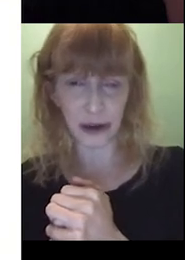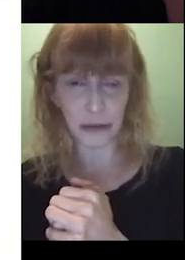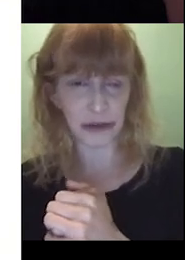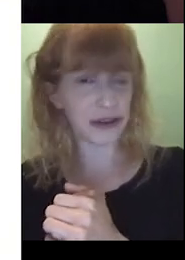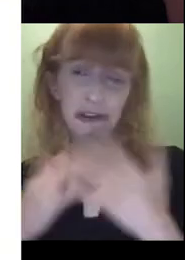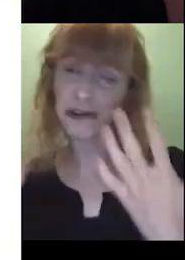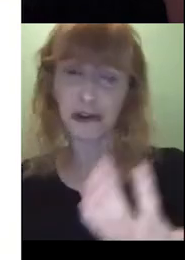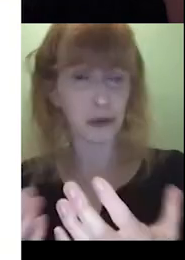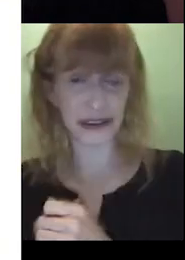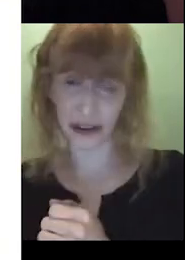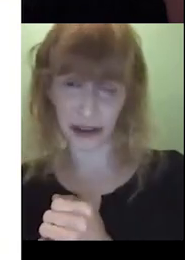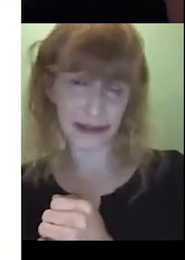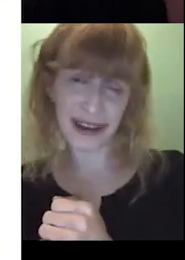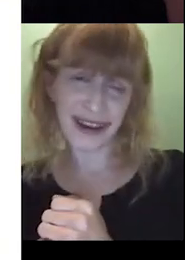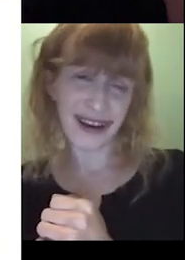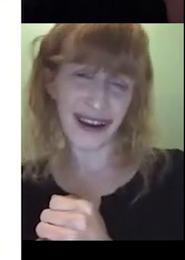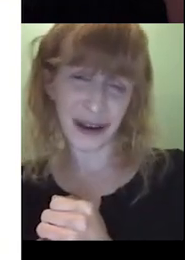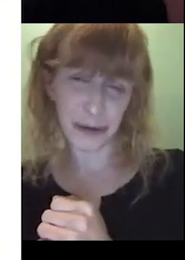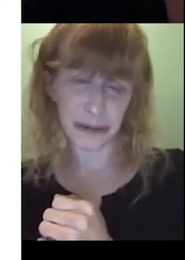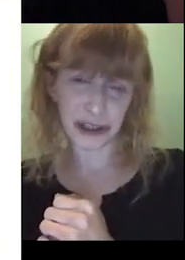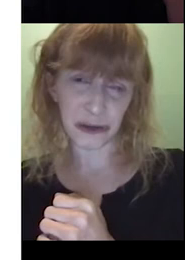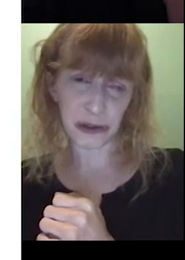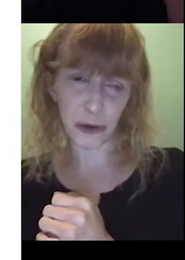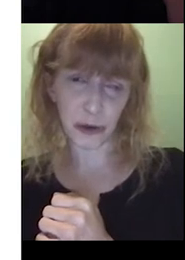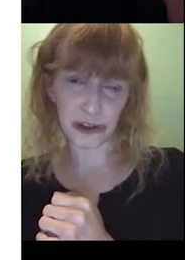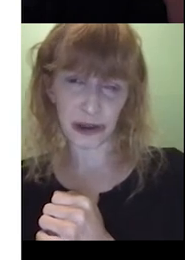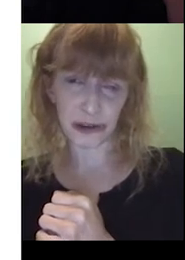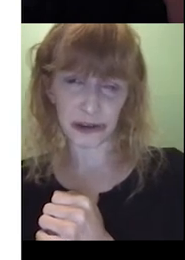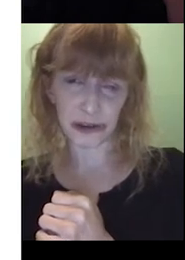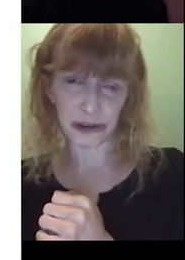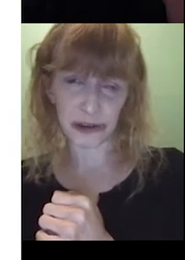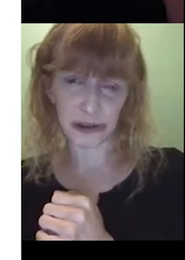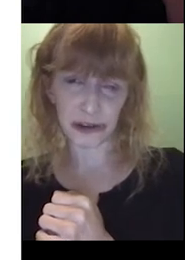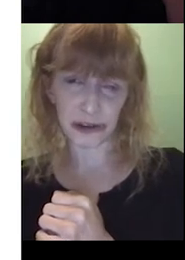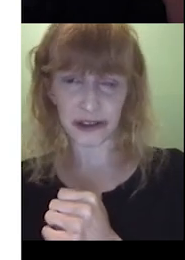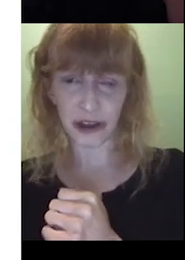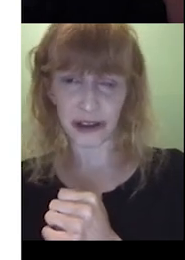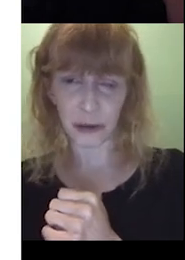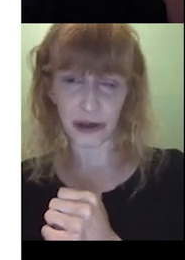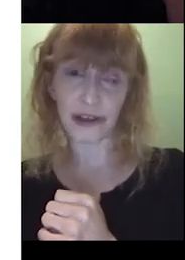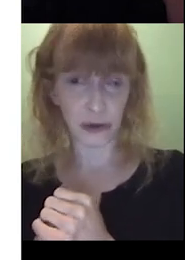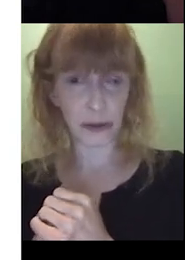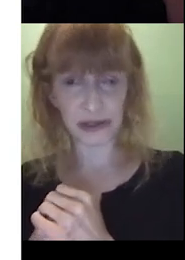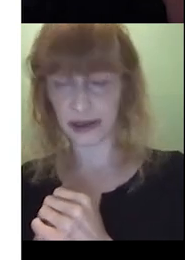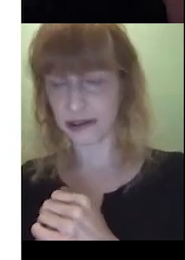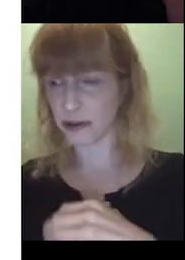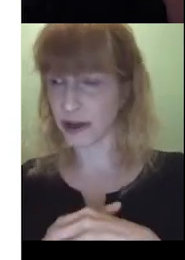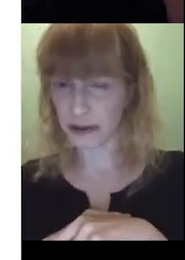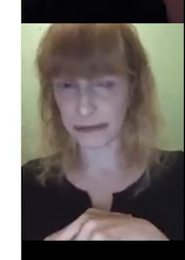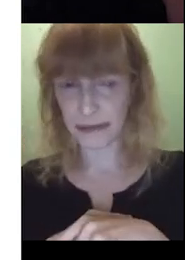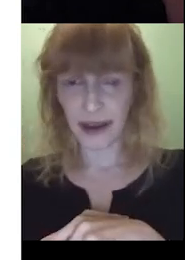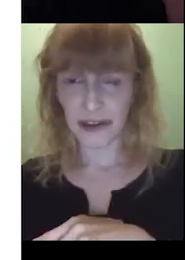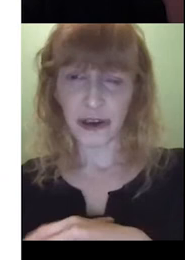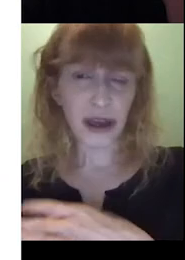not feeling as confident, then just use one sign. Because we don't want to be concentrating so much on our signing that we're interrupting the